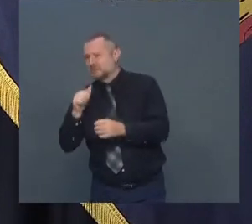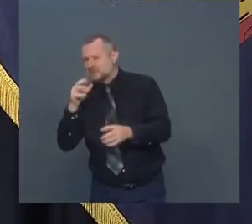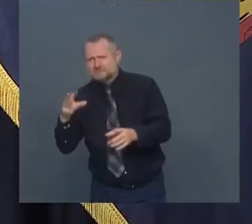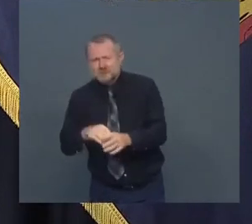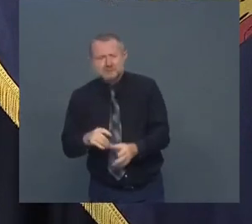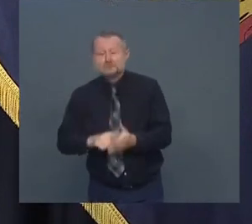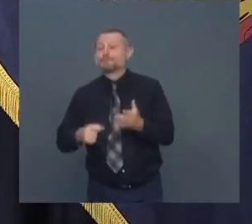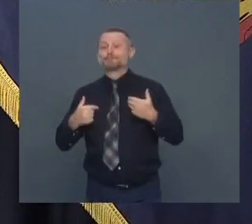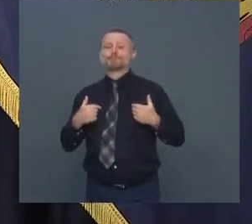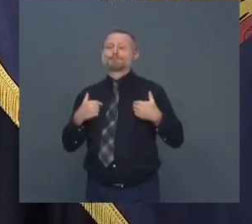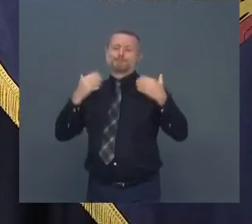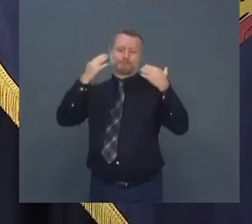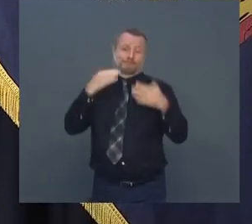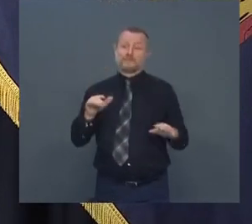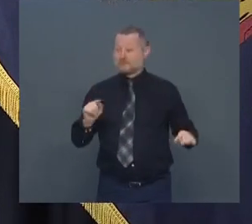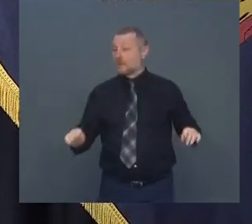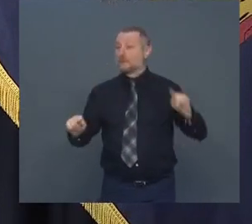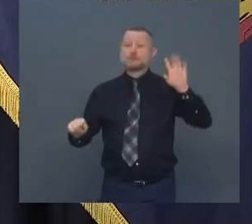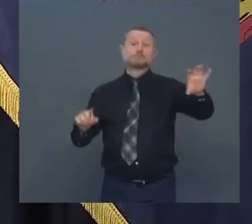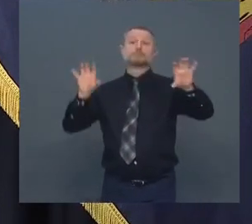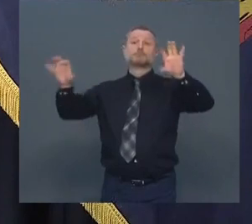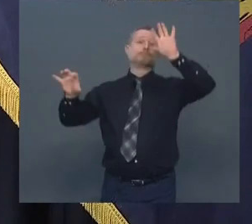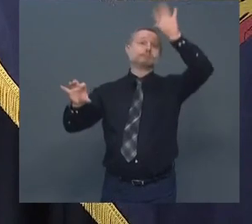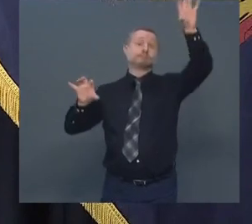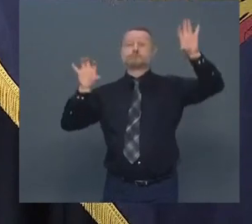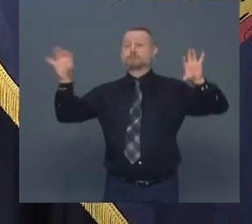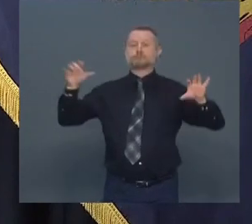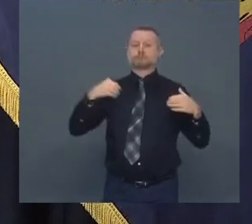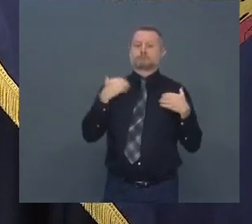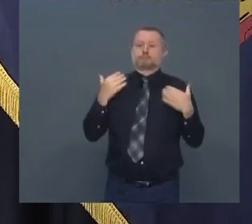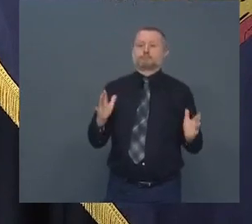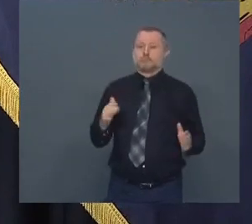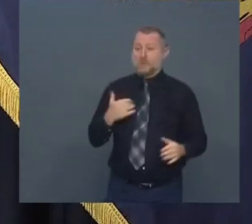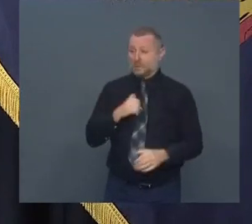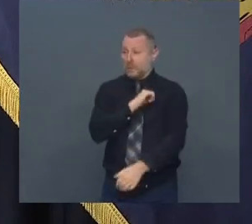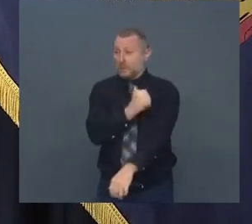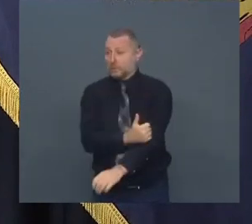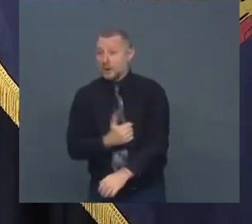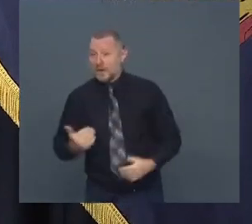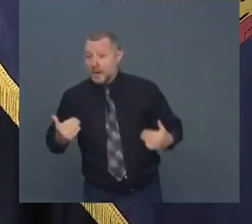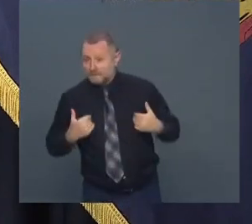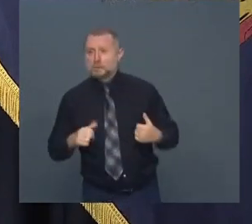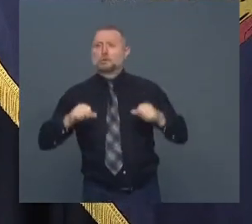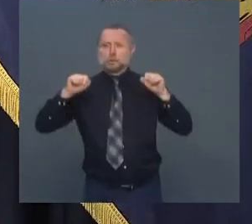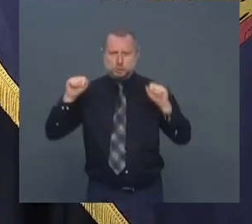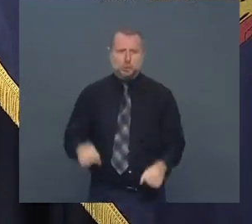all the investigatory agencies with the authority to do an investigation.